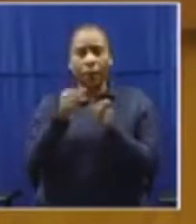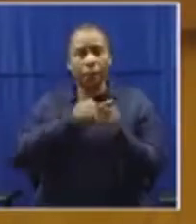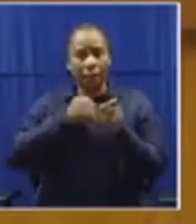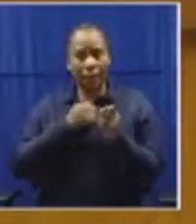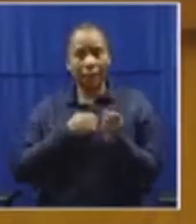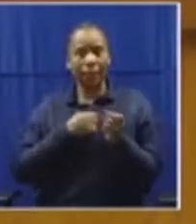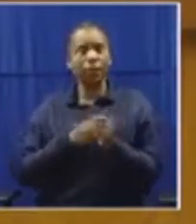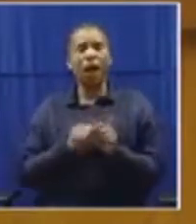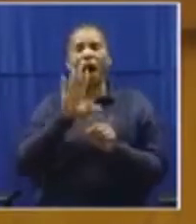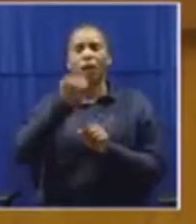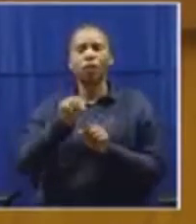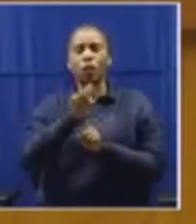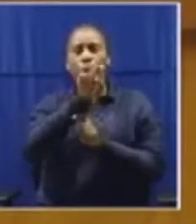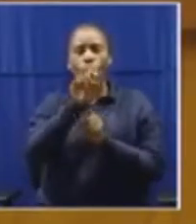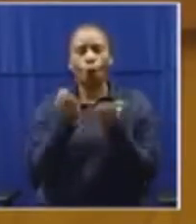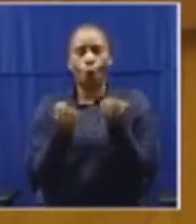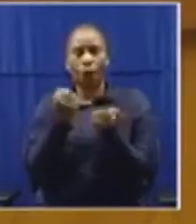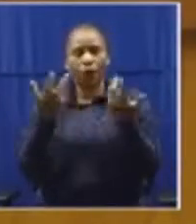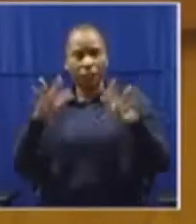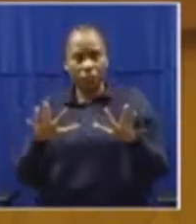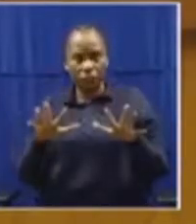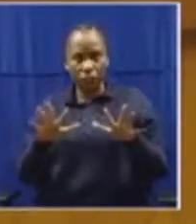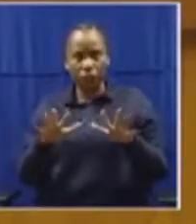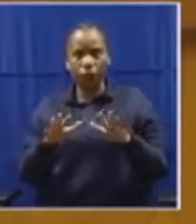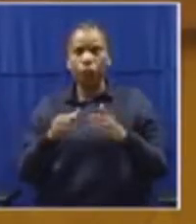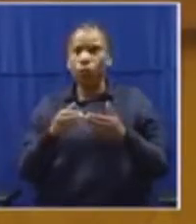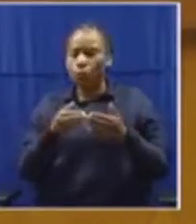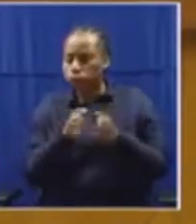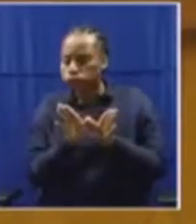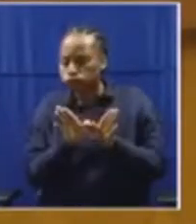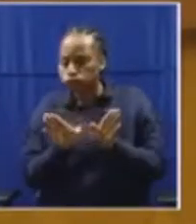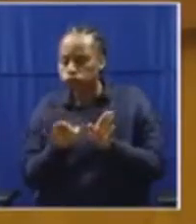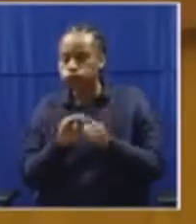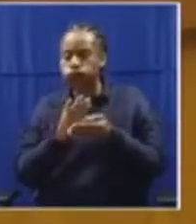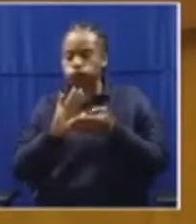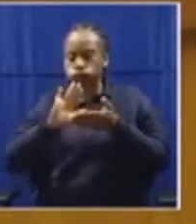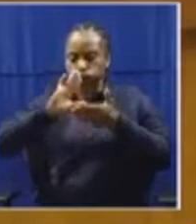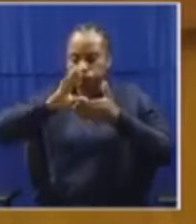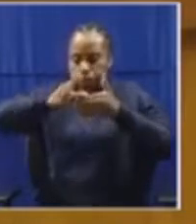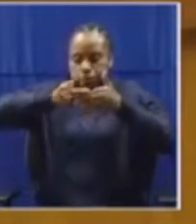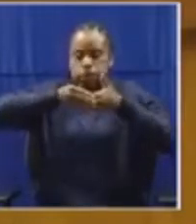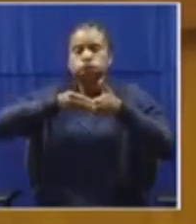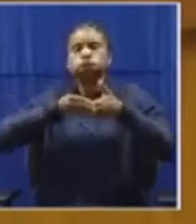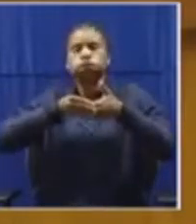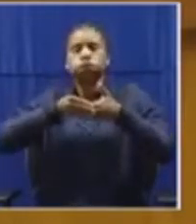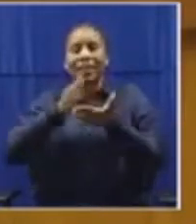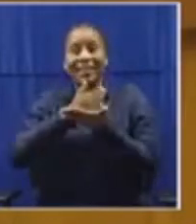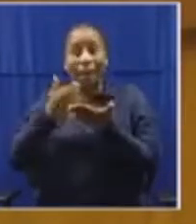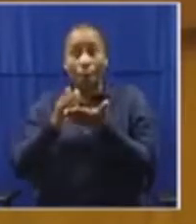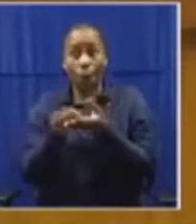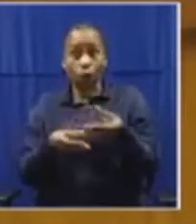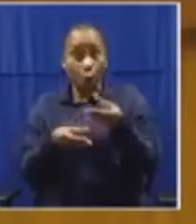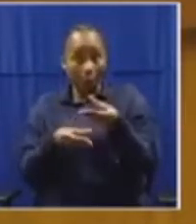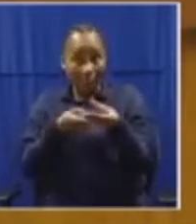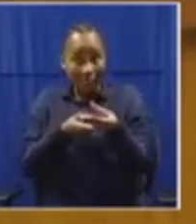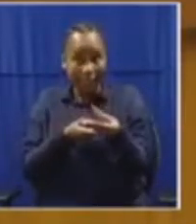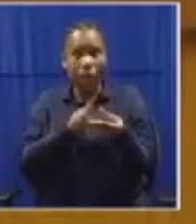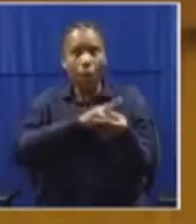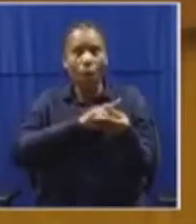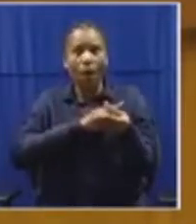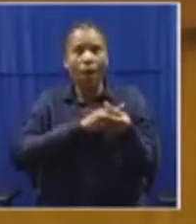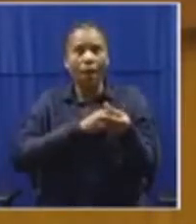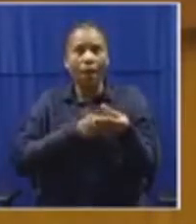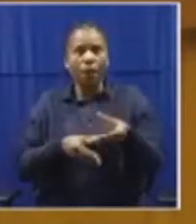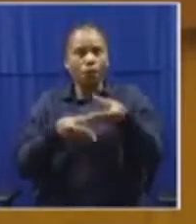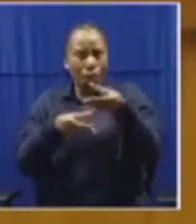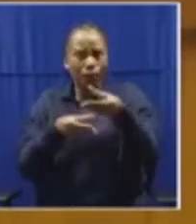to seal some of those documents is because the documents that were then, particularly the